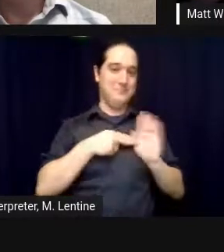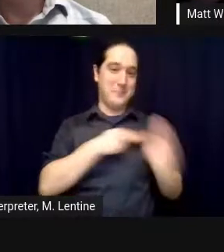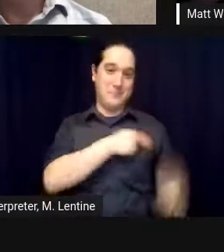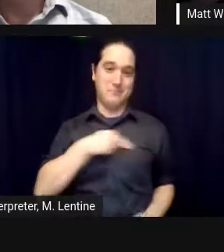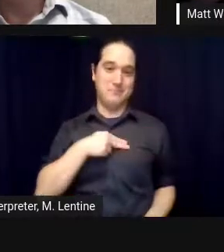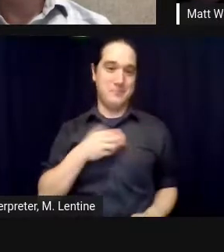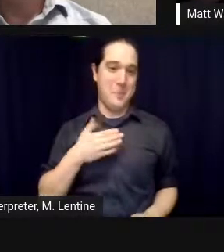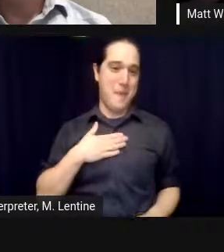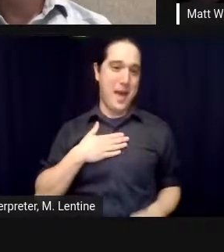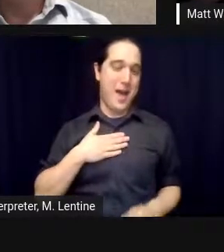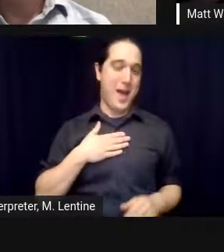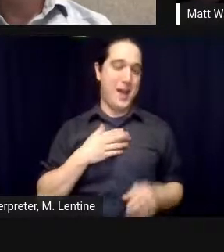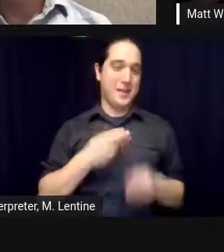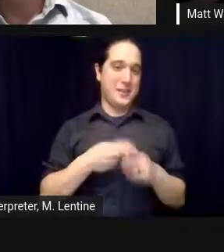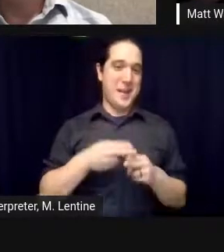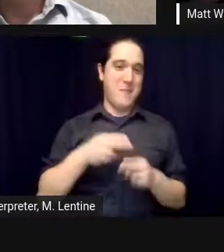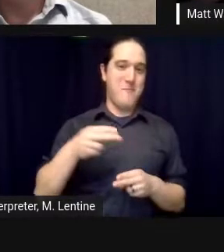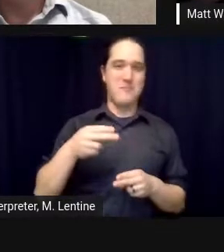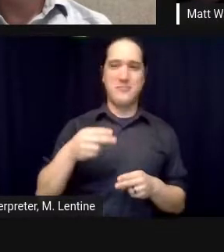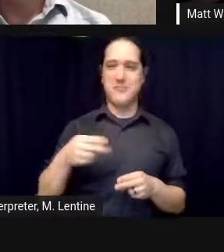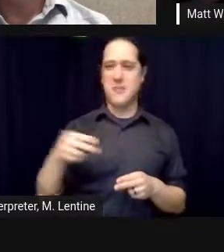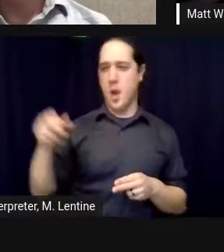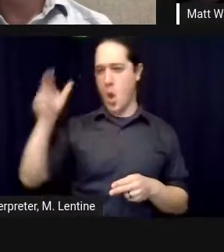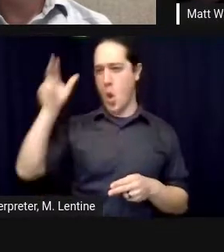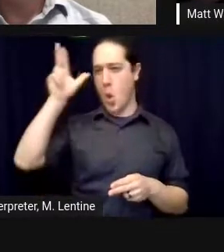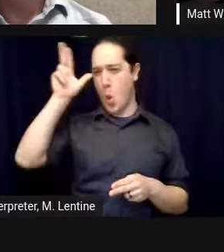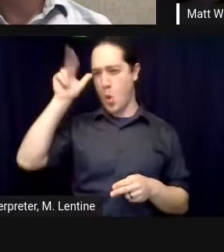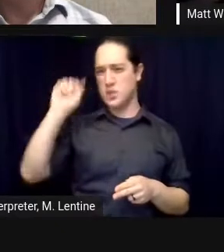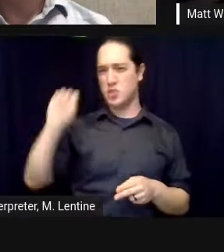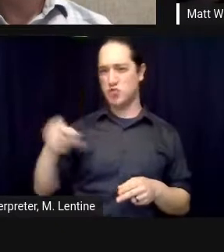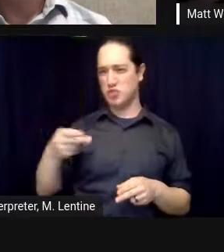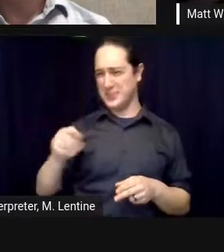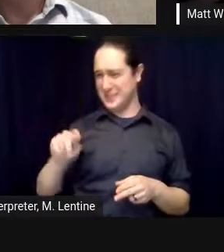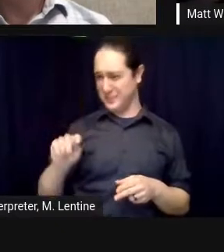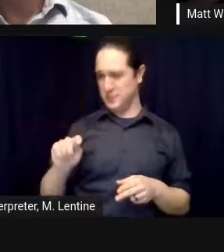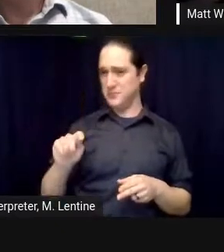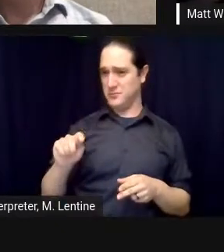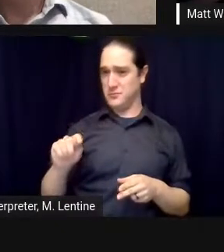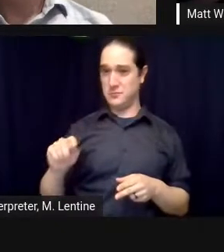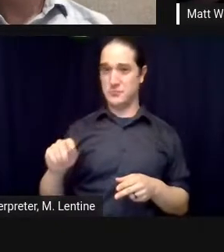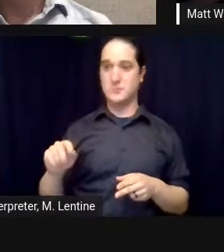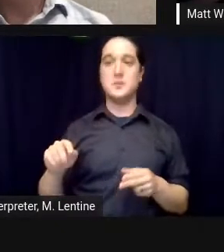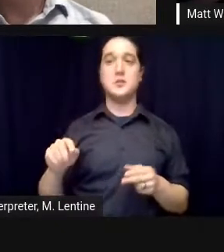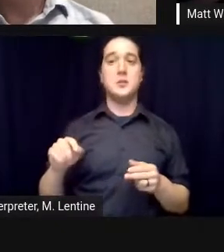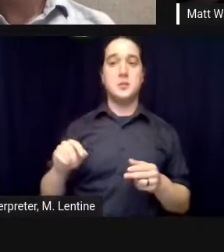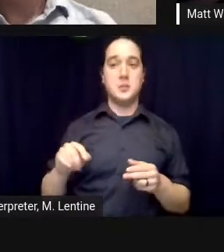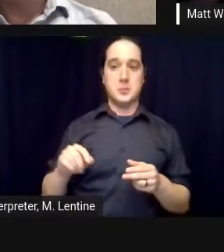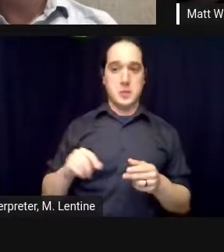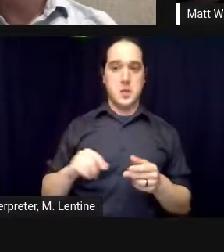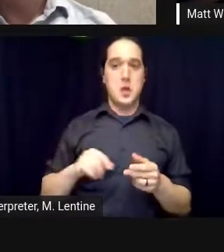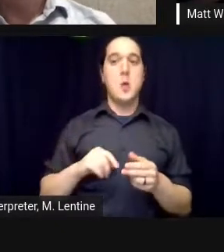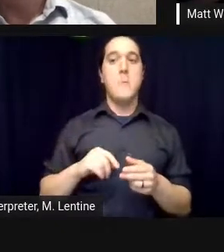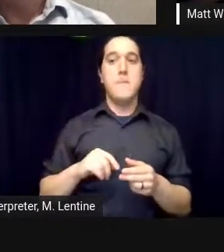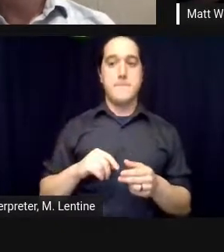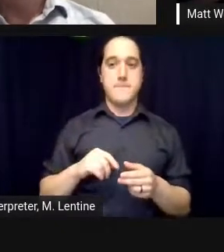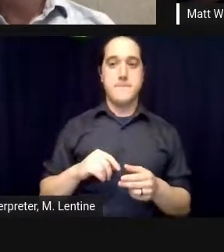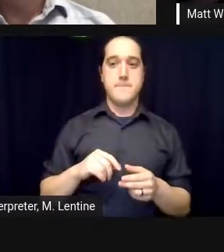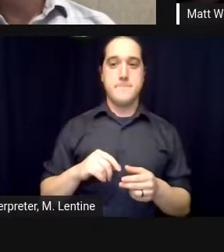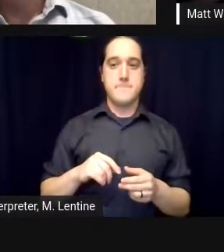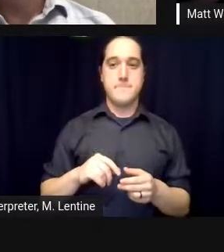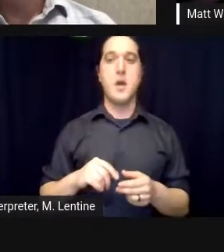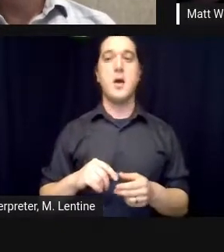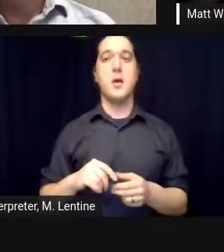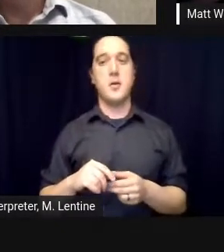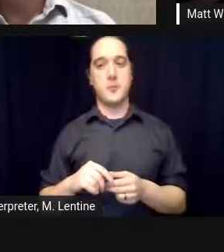bullshit which doesn't do any anyone any good but i was actually turning the the horse manure into compost and